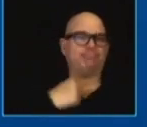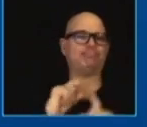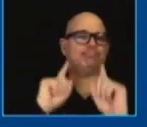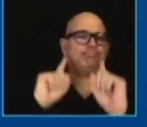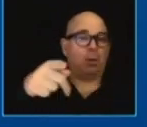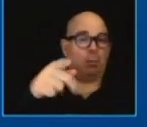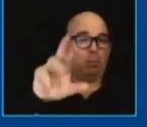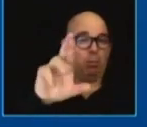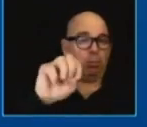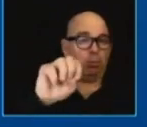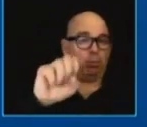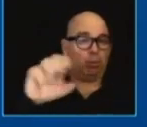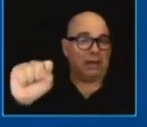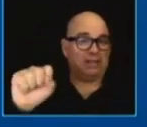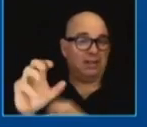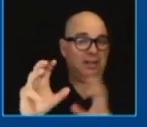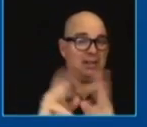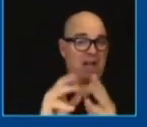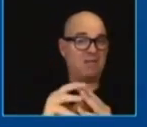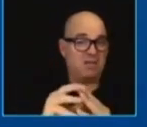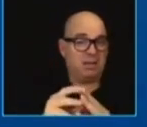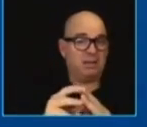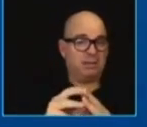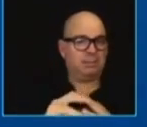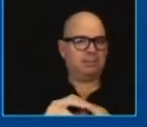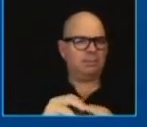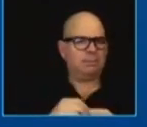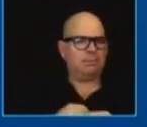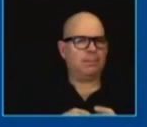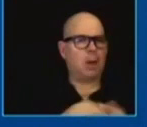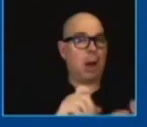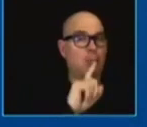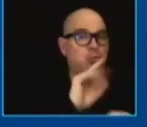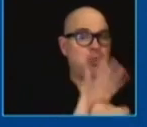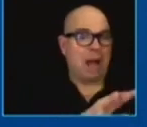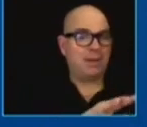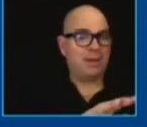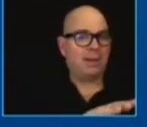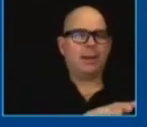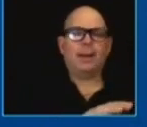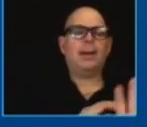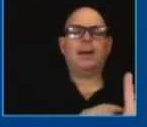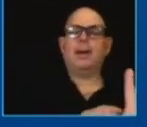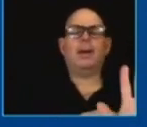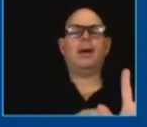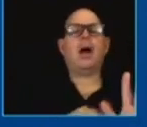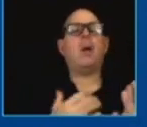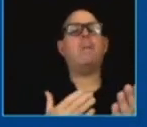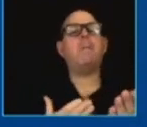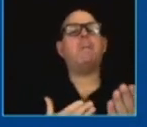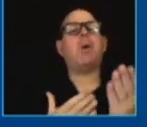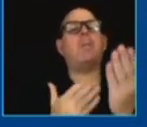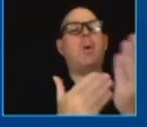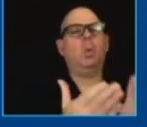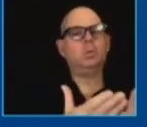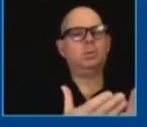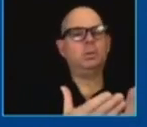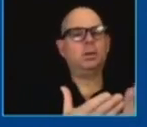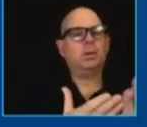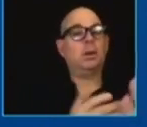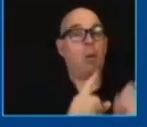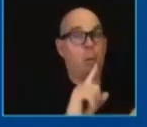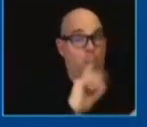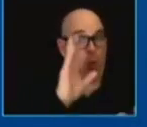promised no i proposed i like i know how things have changed if you say something in campaign it's a promise to get it done